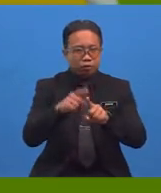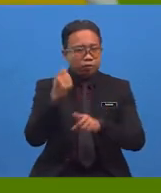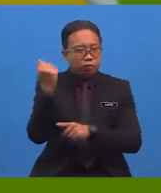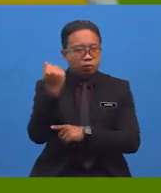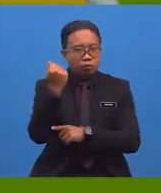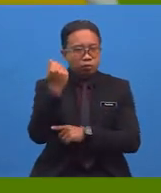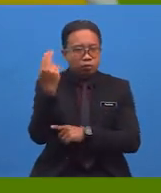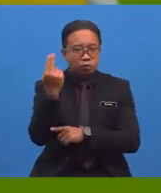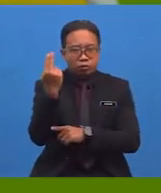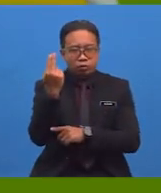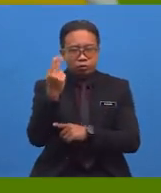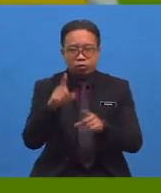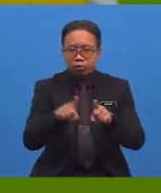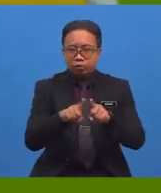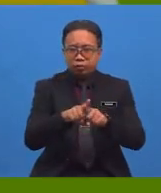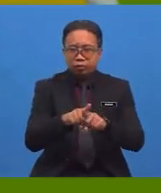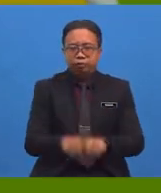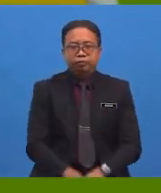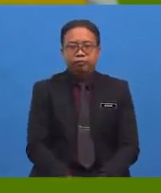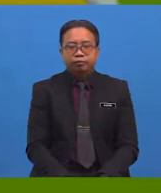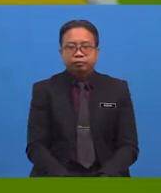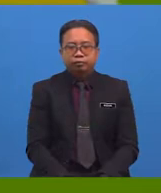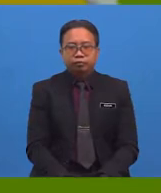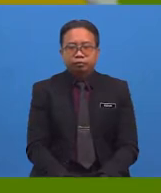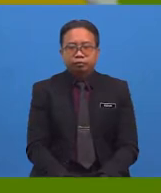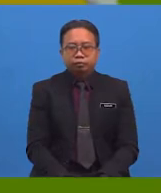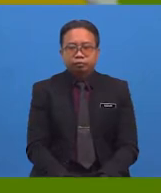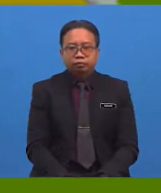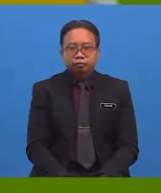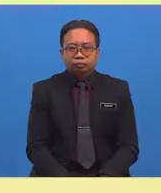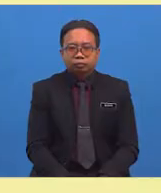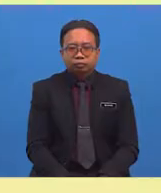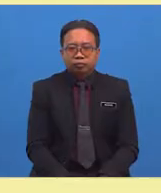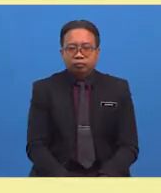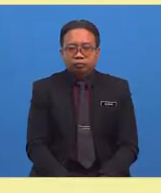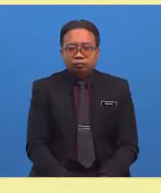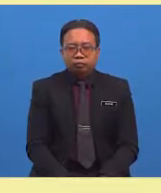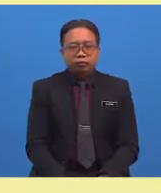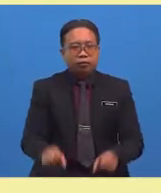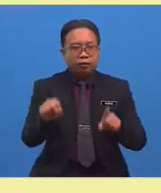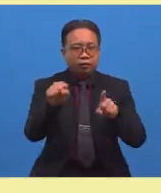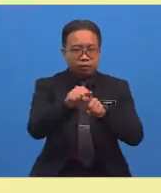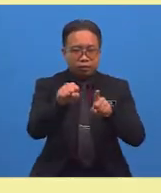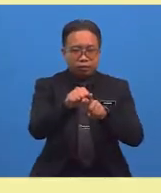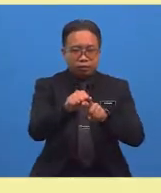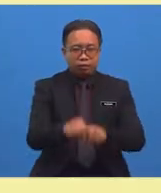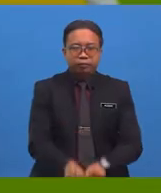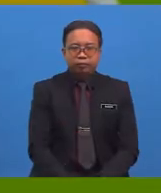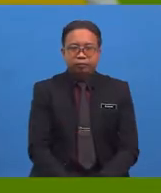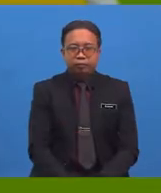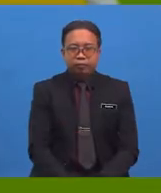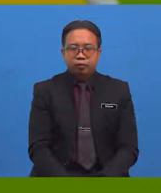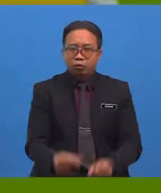almost the same meaning, which is also known as, yes, synonyms.